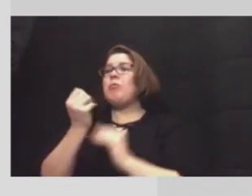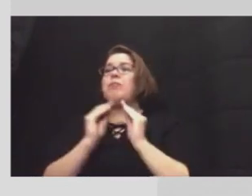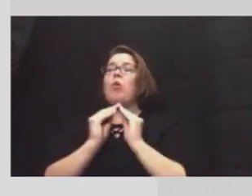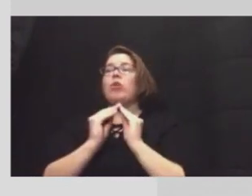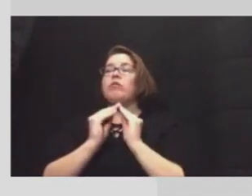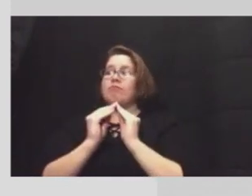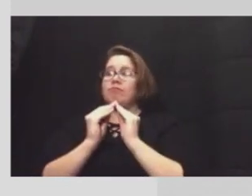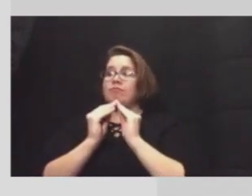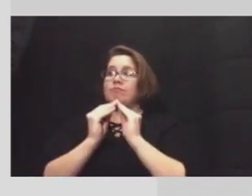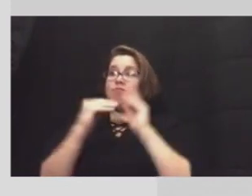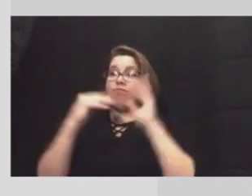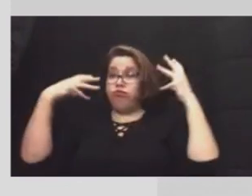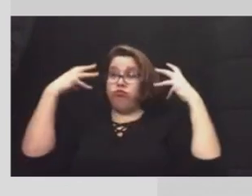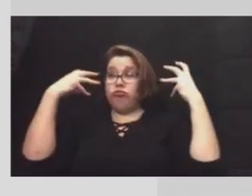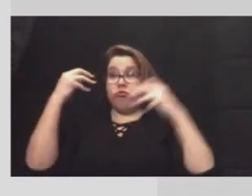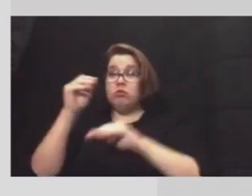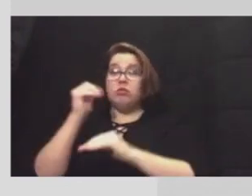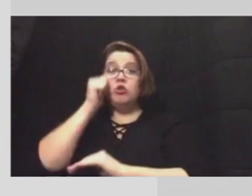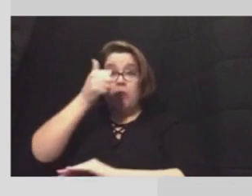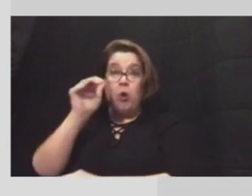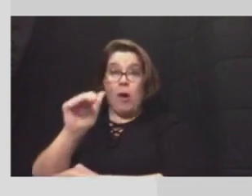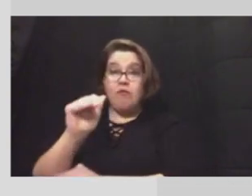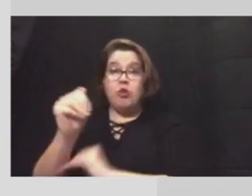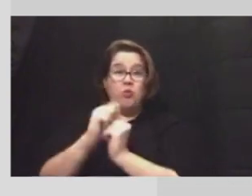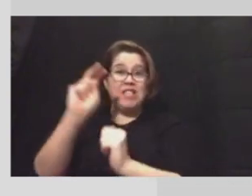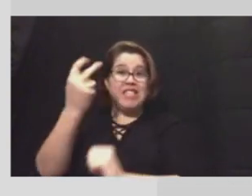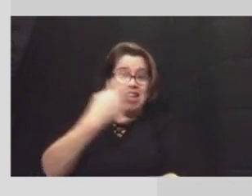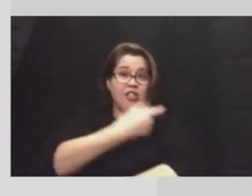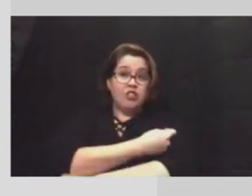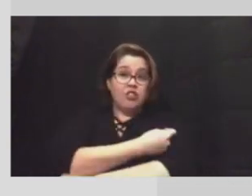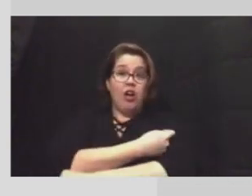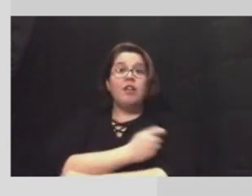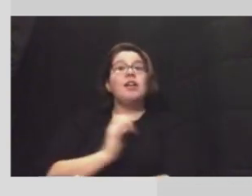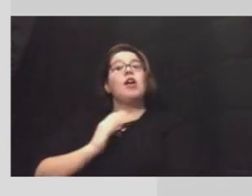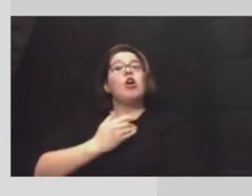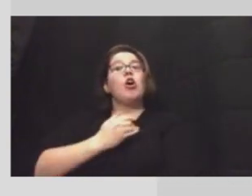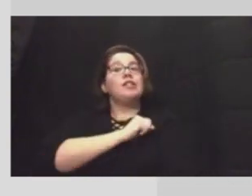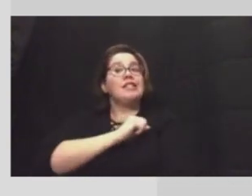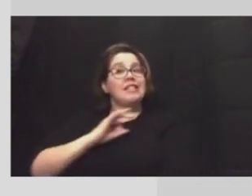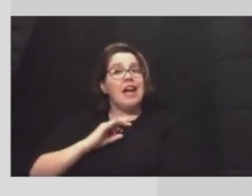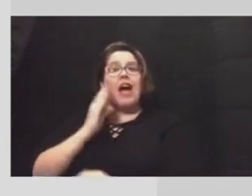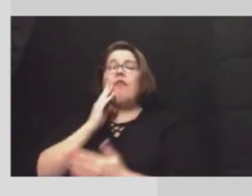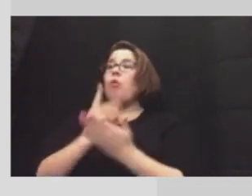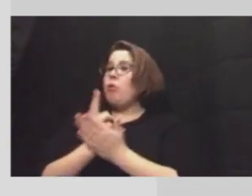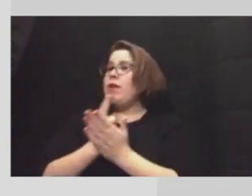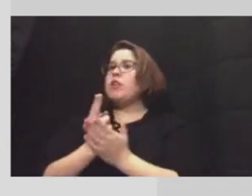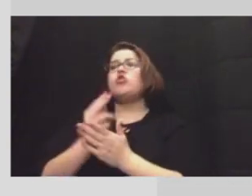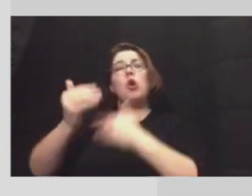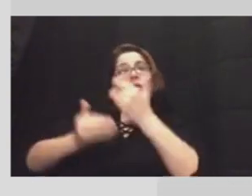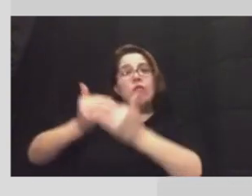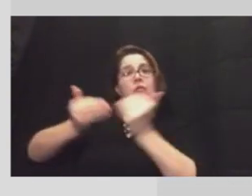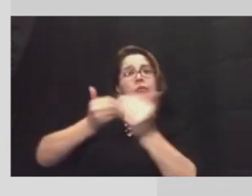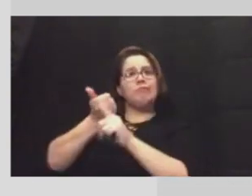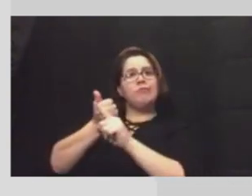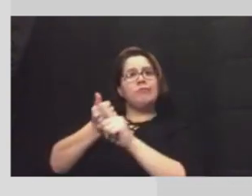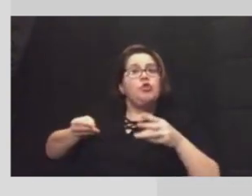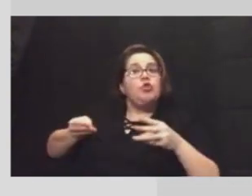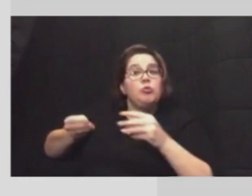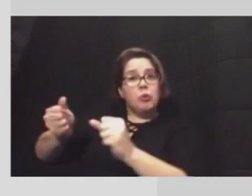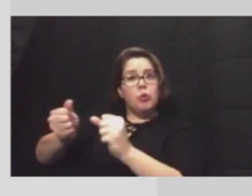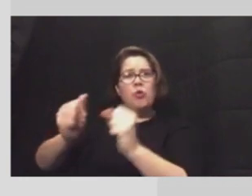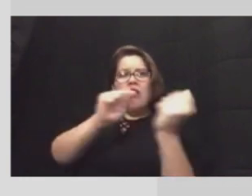hectic in the afternoon tomorrow with regard to second doses and our staff will ensure that there is a smooth process and everyone will get